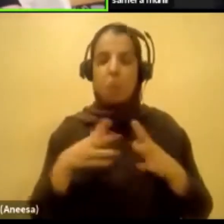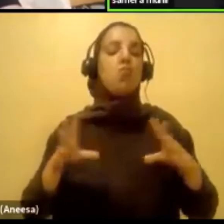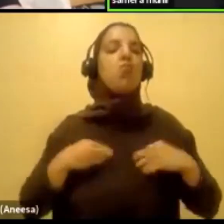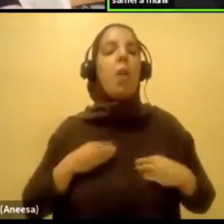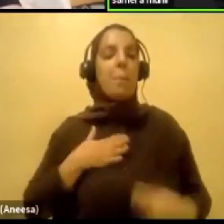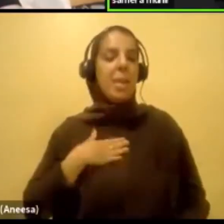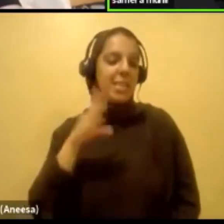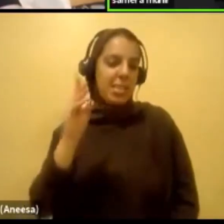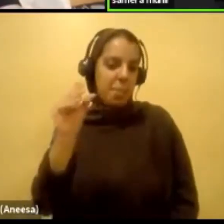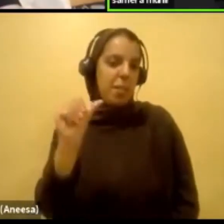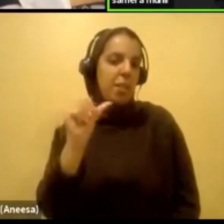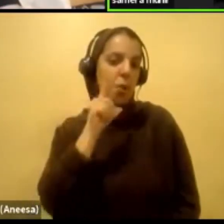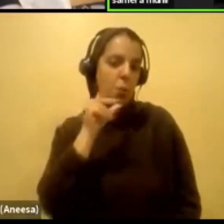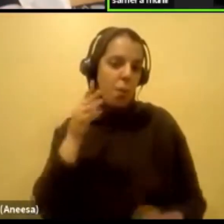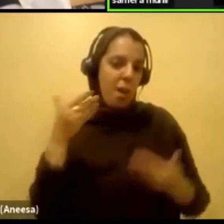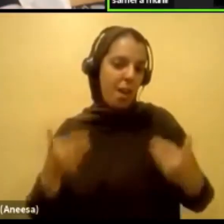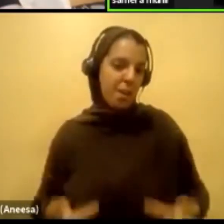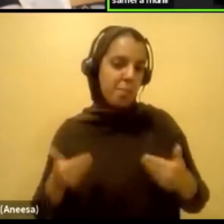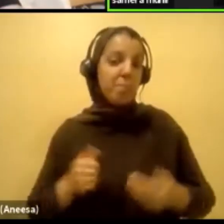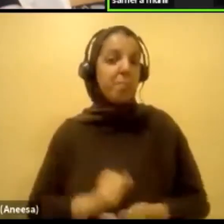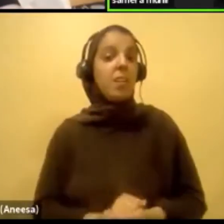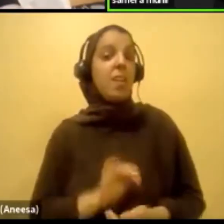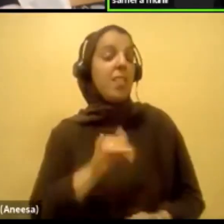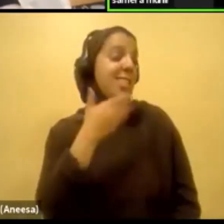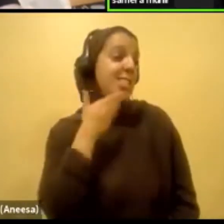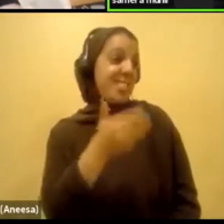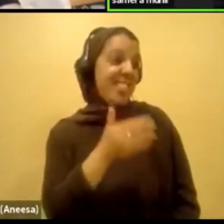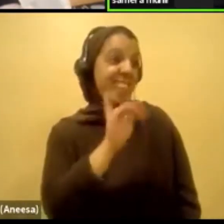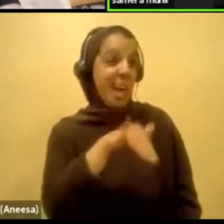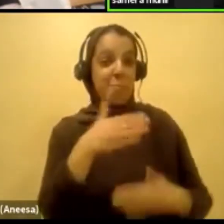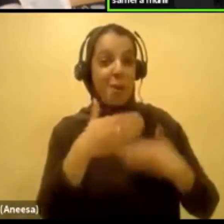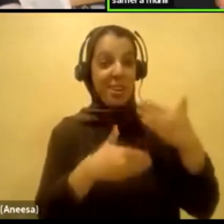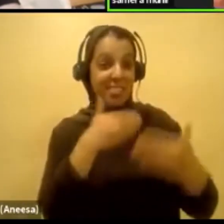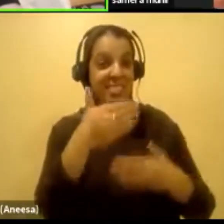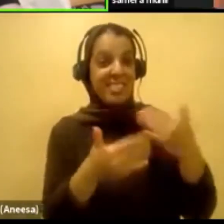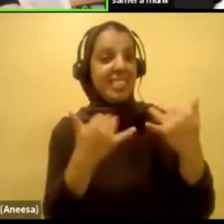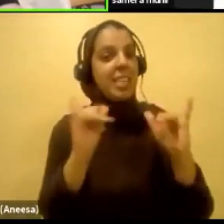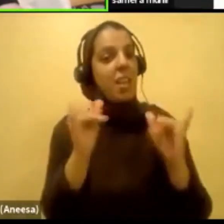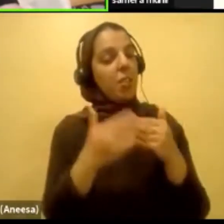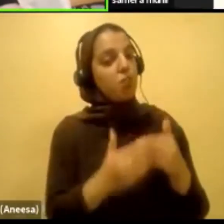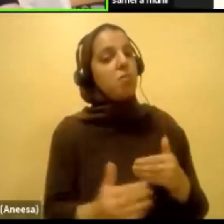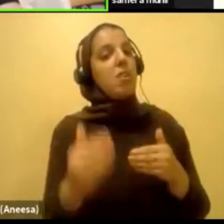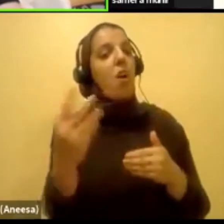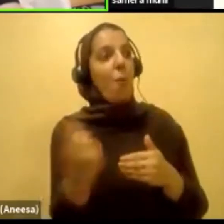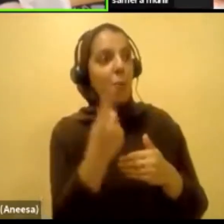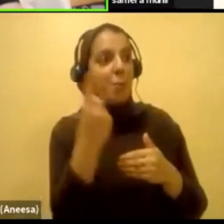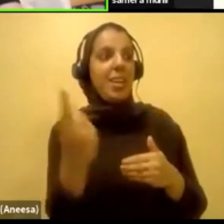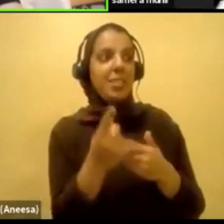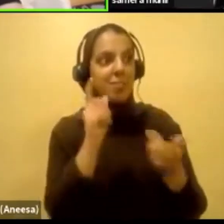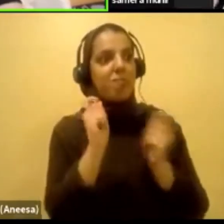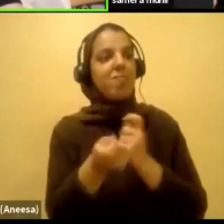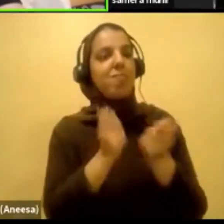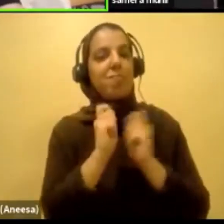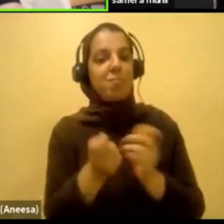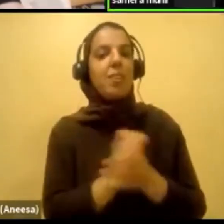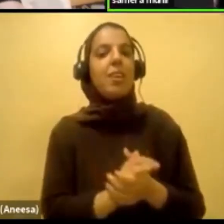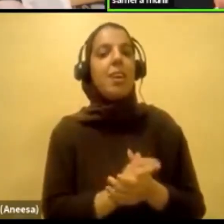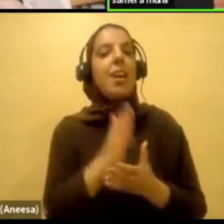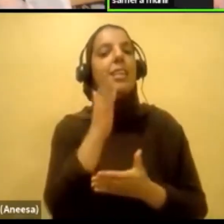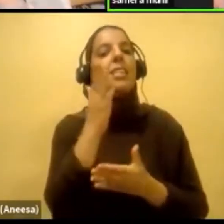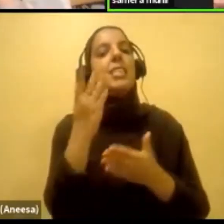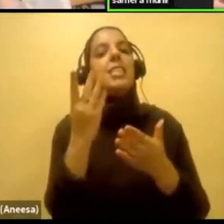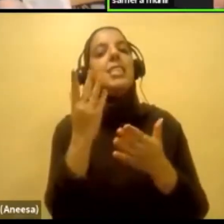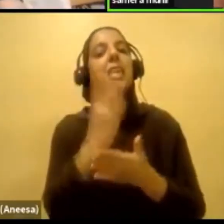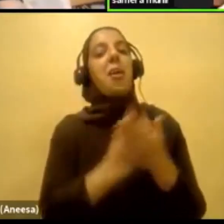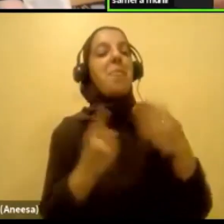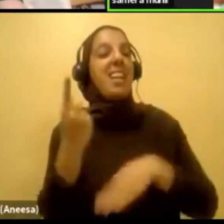Yeah, that's good. And it's a, it's a, it's an ongoing process, right? Like you get to wake up call at a certain time in your life and